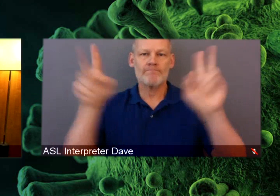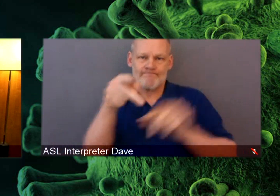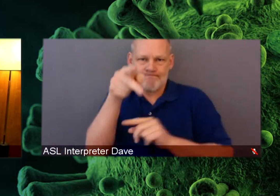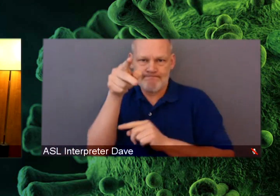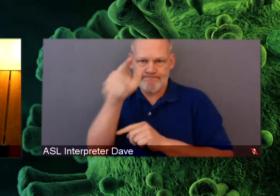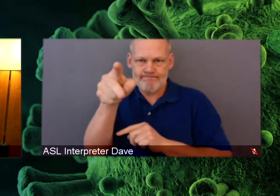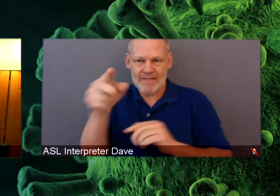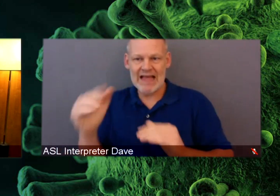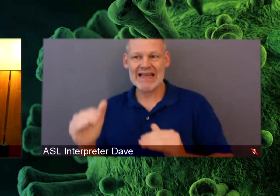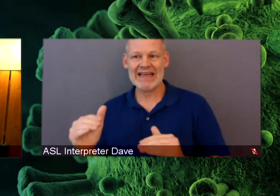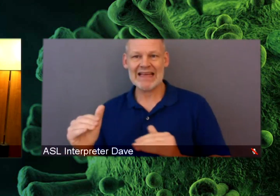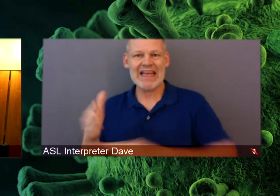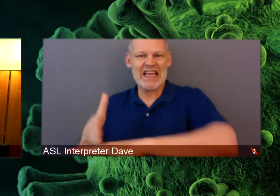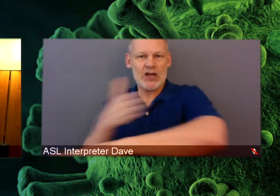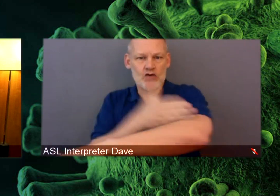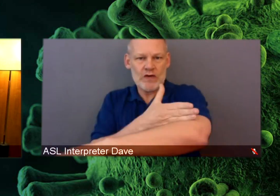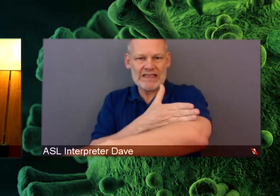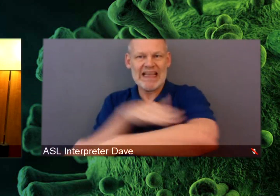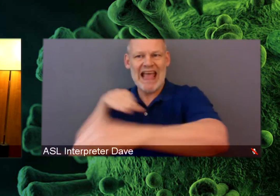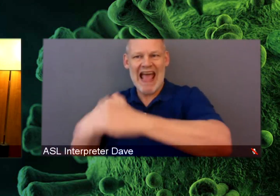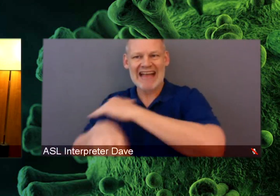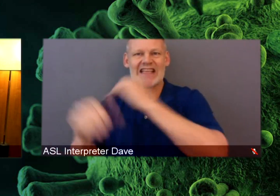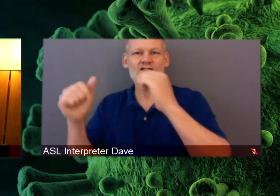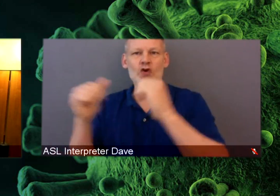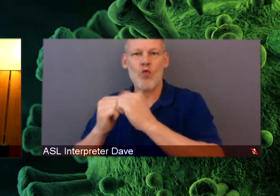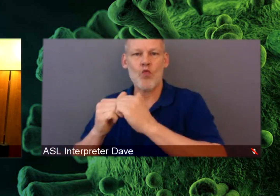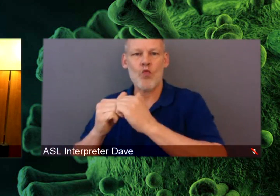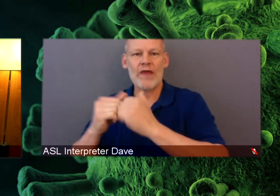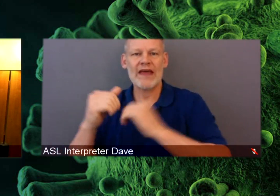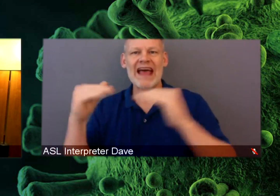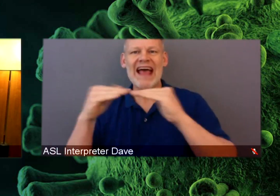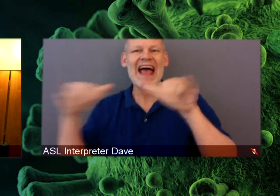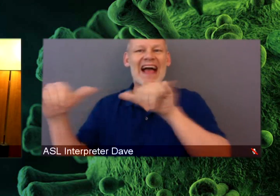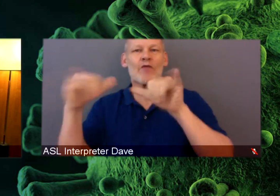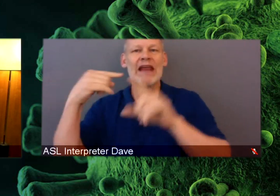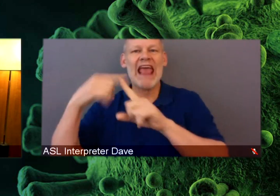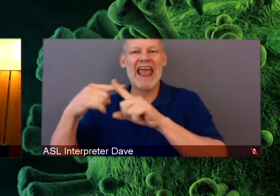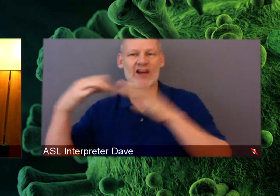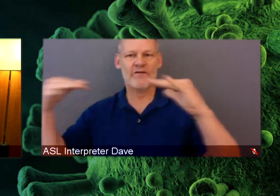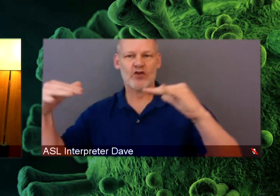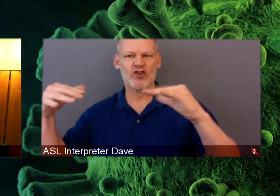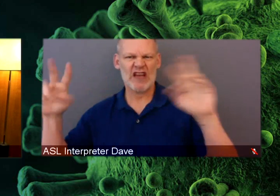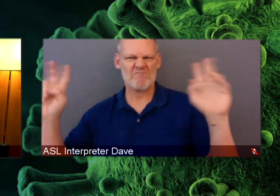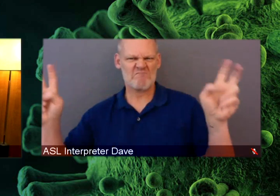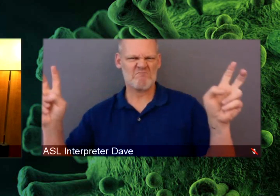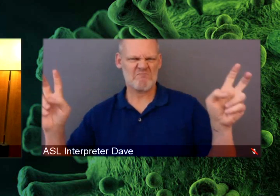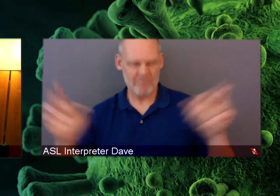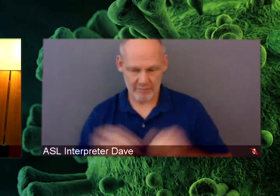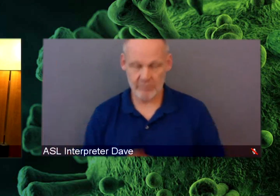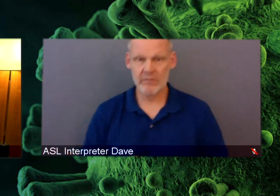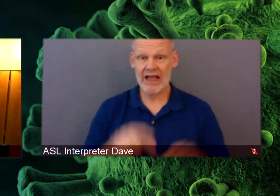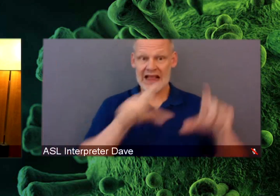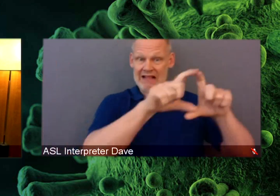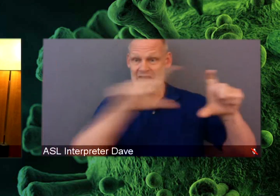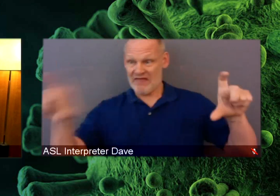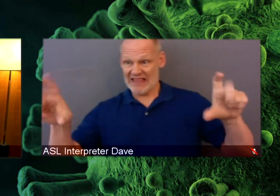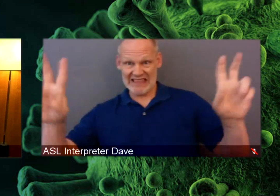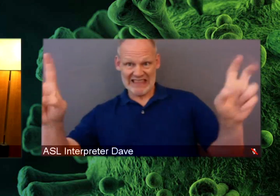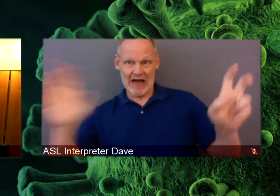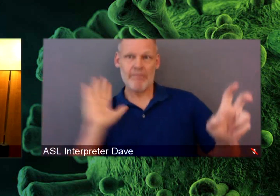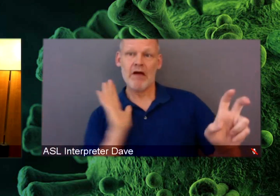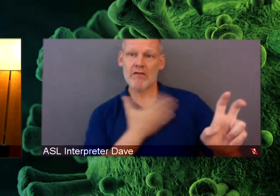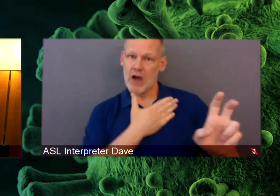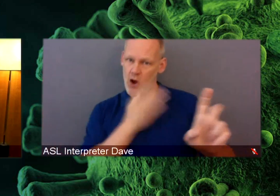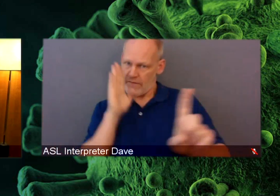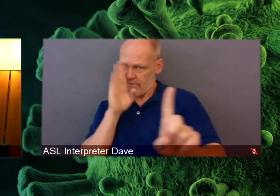diversity. As many people know, this has been part of our of our of our research for quite some time, it's not new to the front hutch,